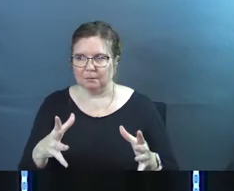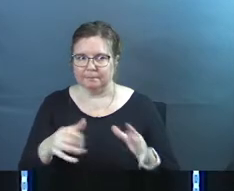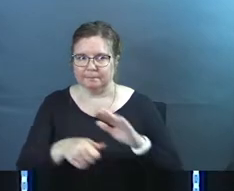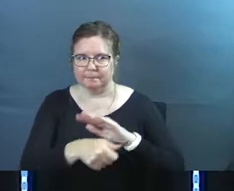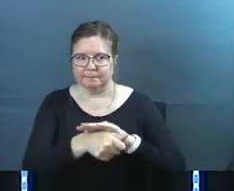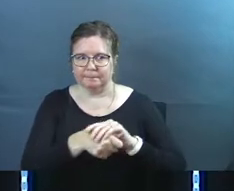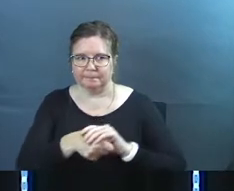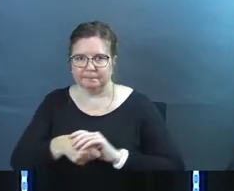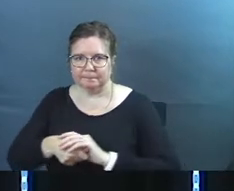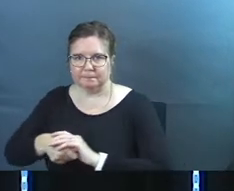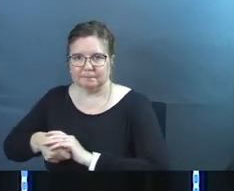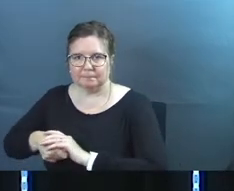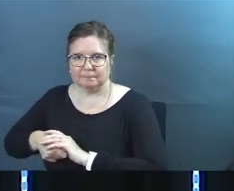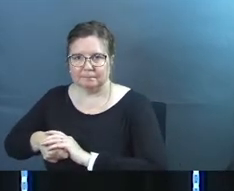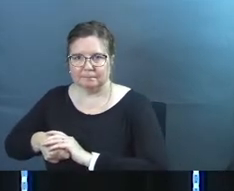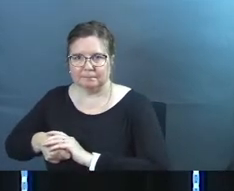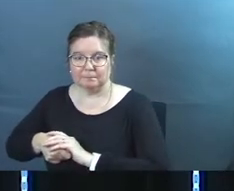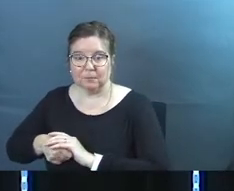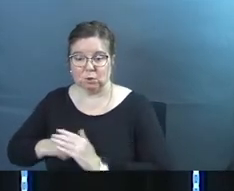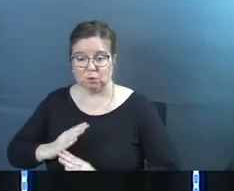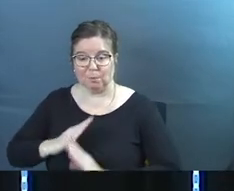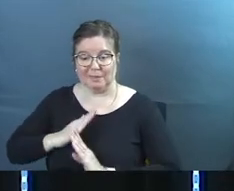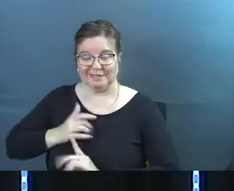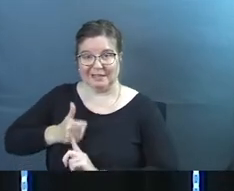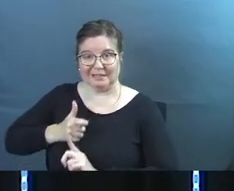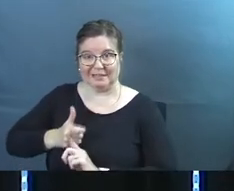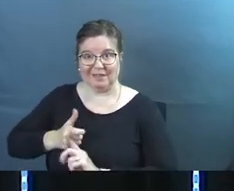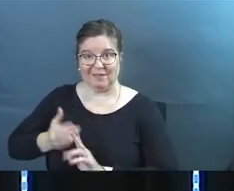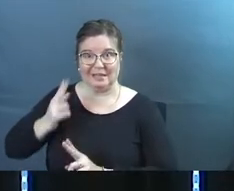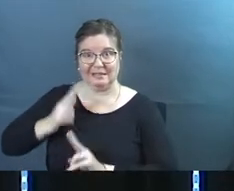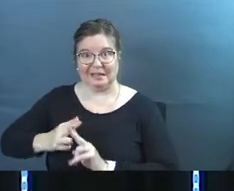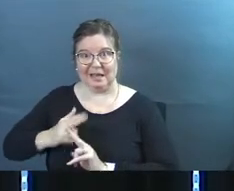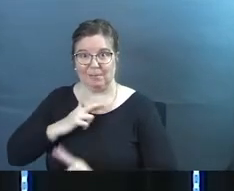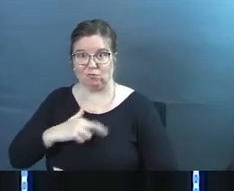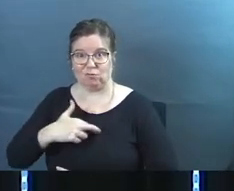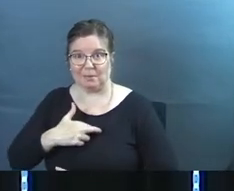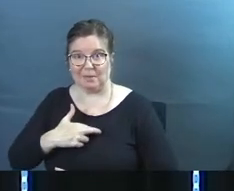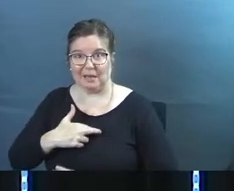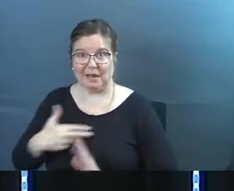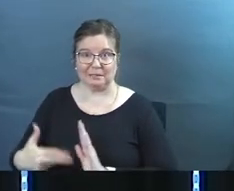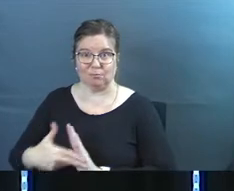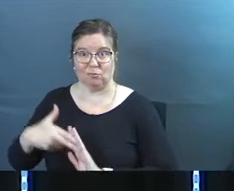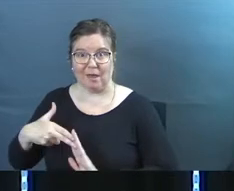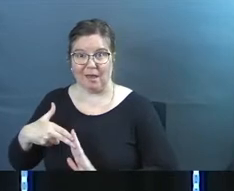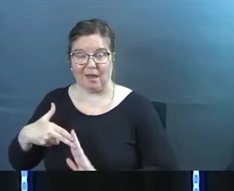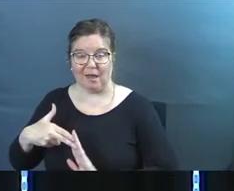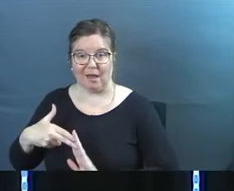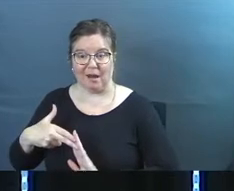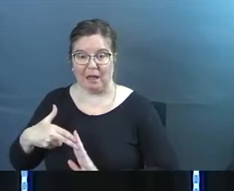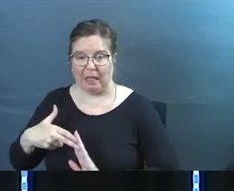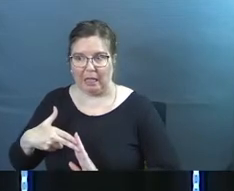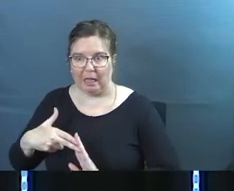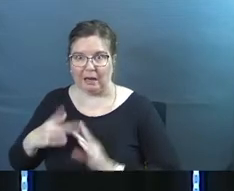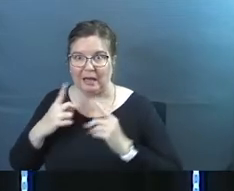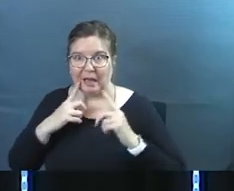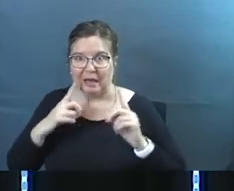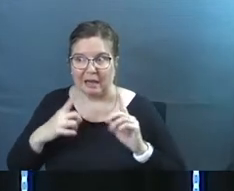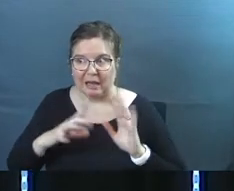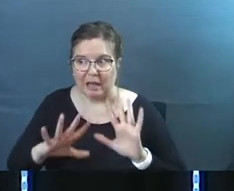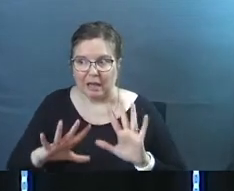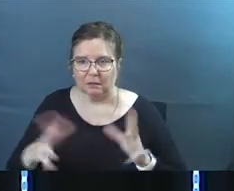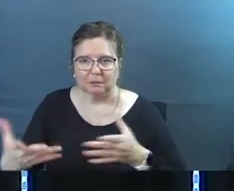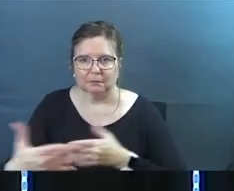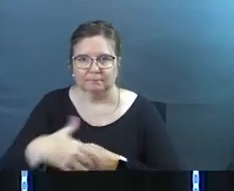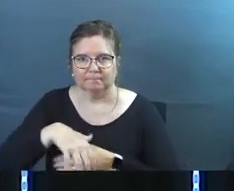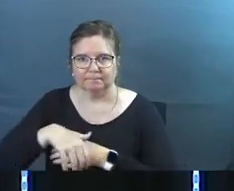The church too often, in order to protect its name and its reputation and its brand, we have tried to control